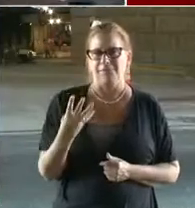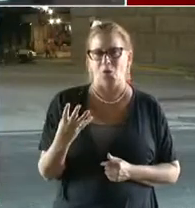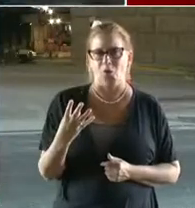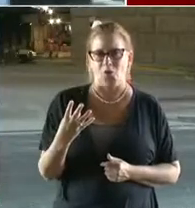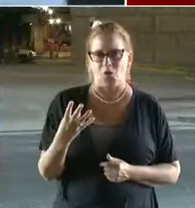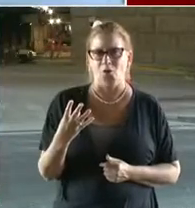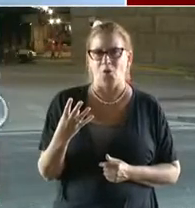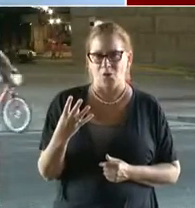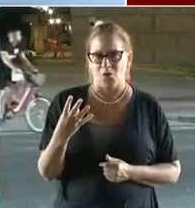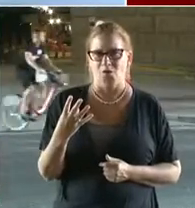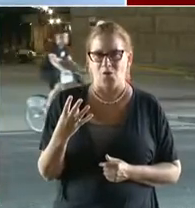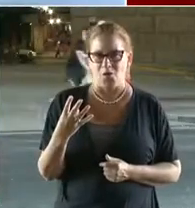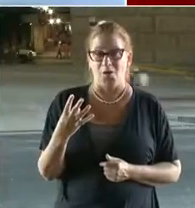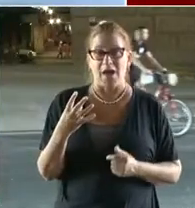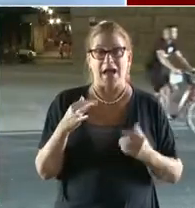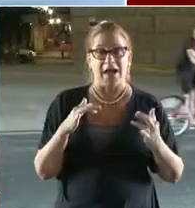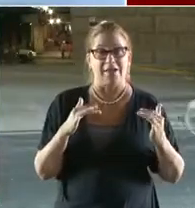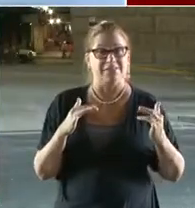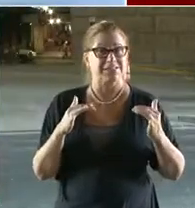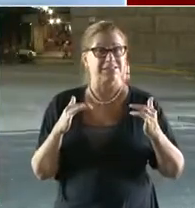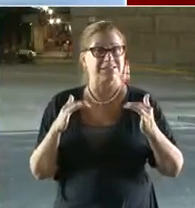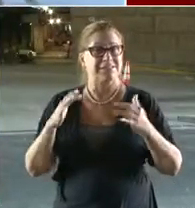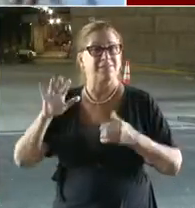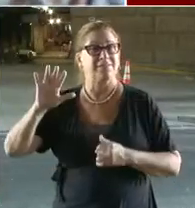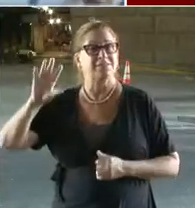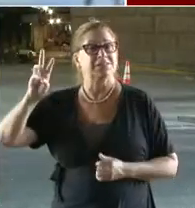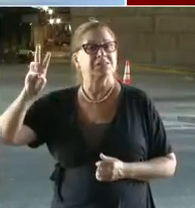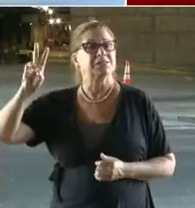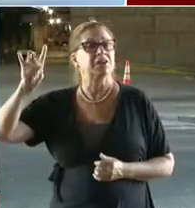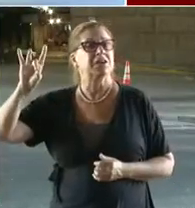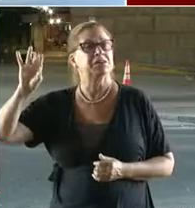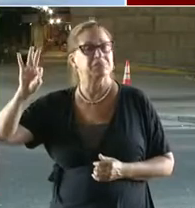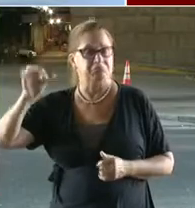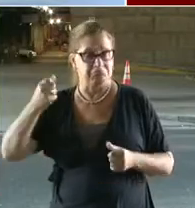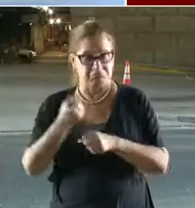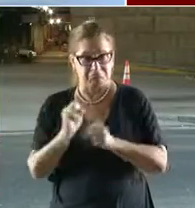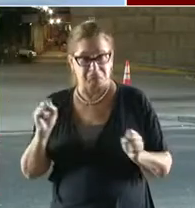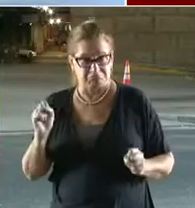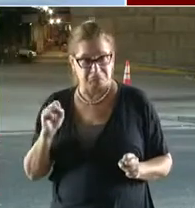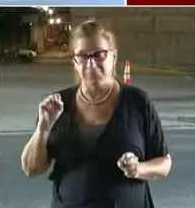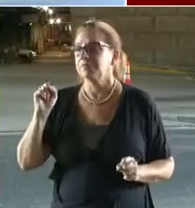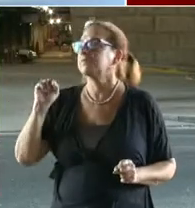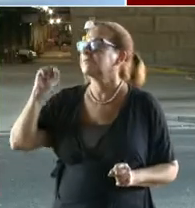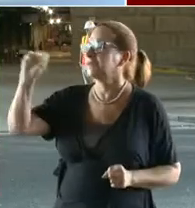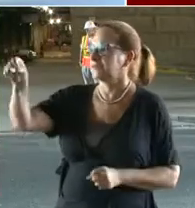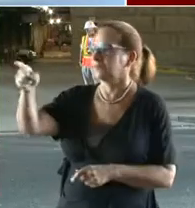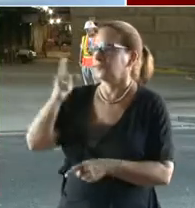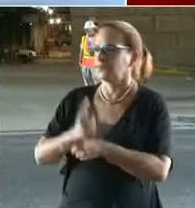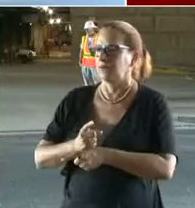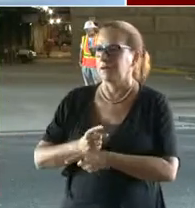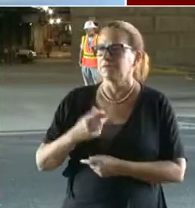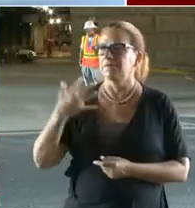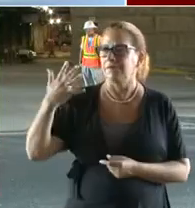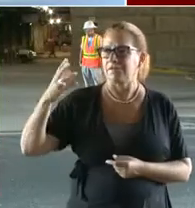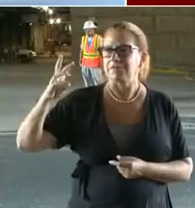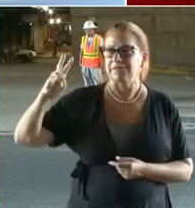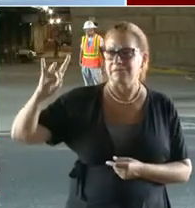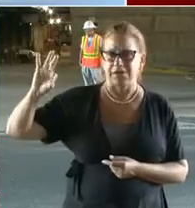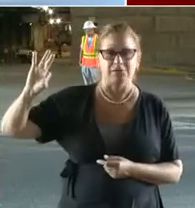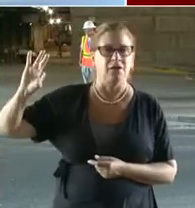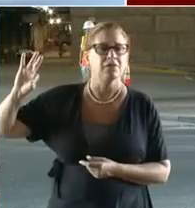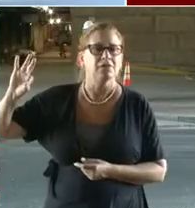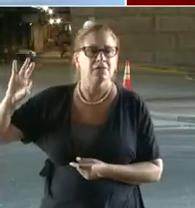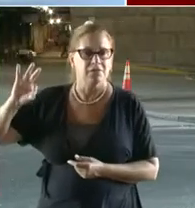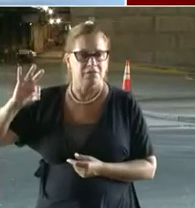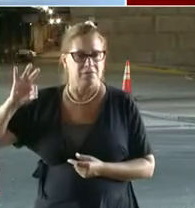number, the safer the bridge. Is that the idea? Yes. I'm talking about there are four other bridges that are in poor condition with a